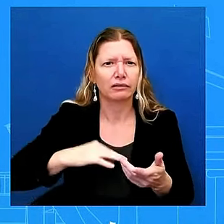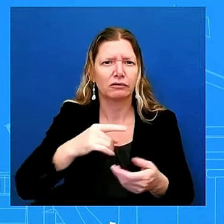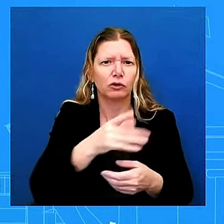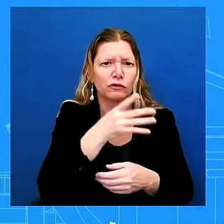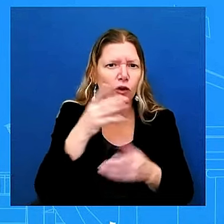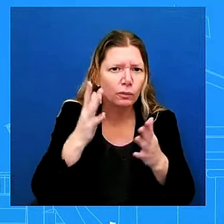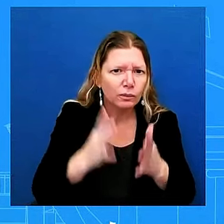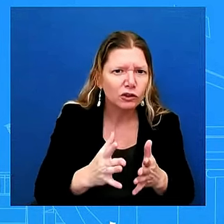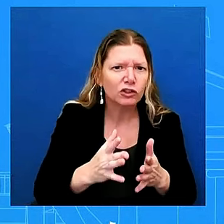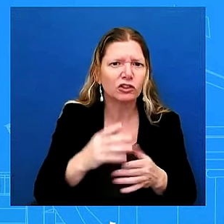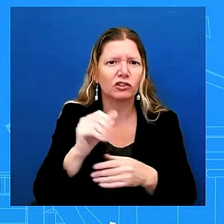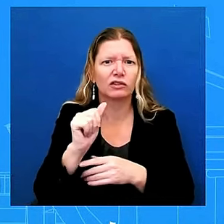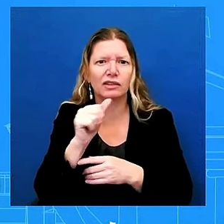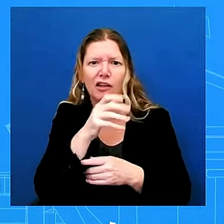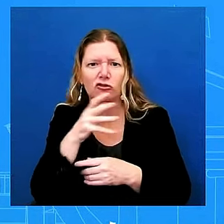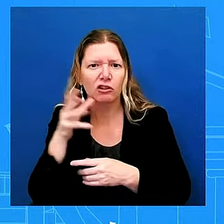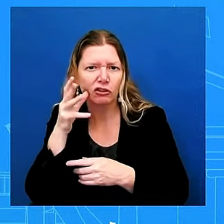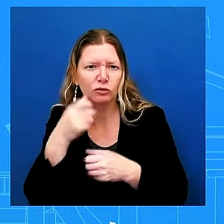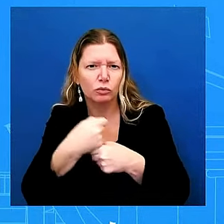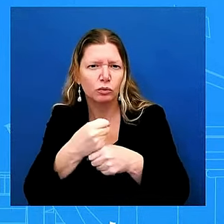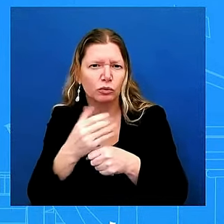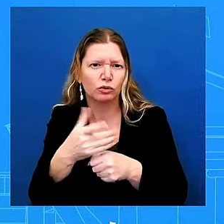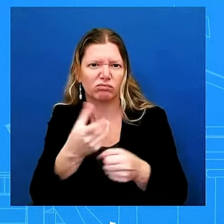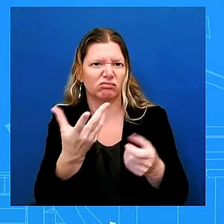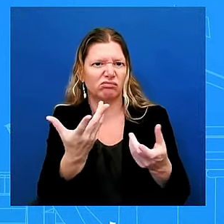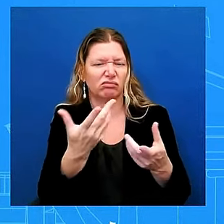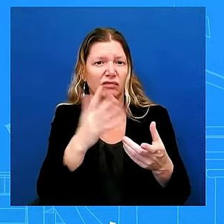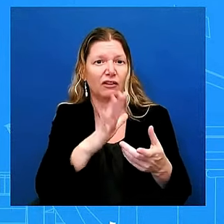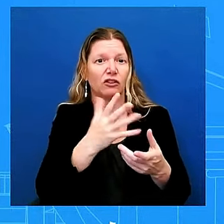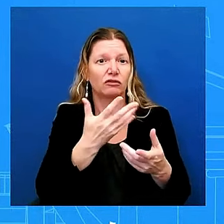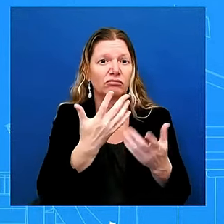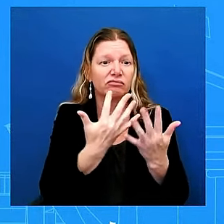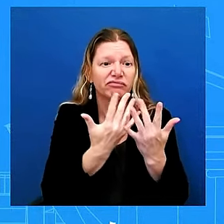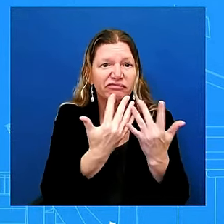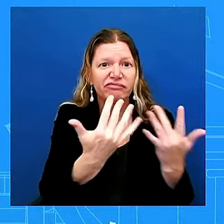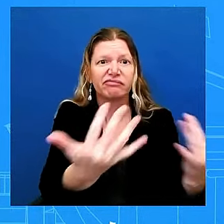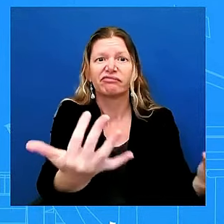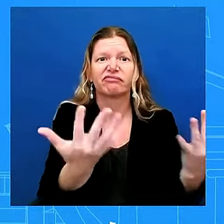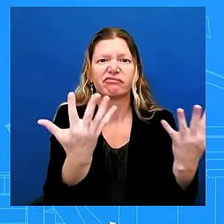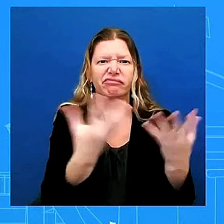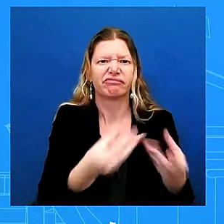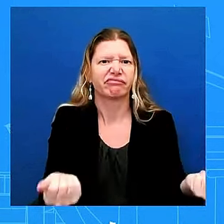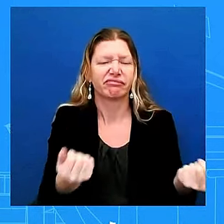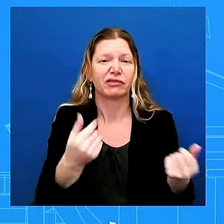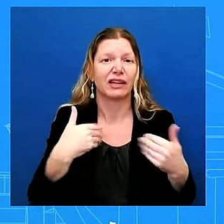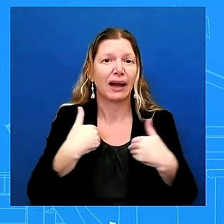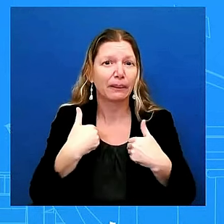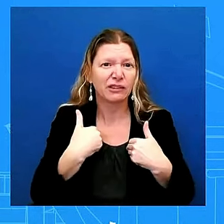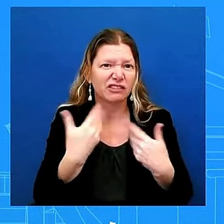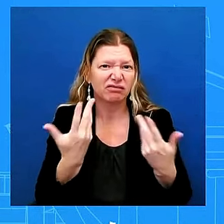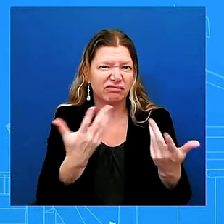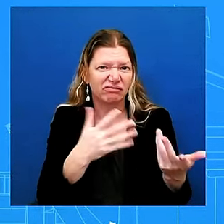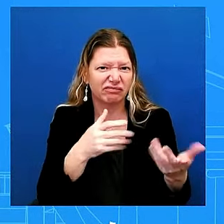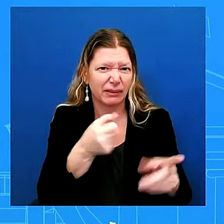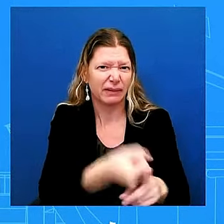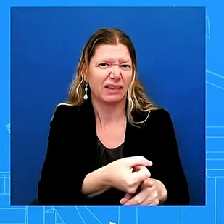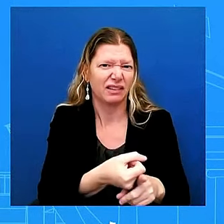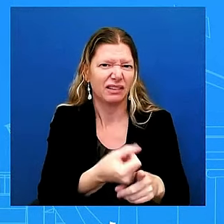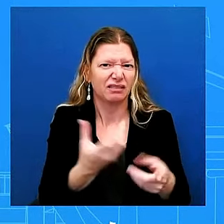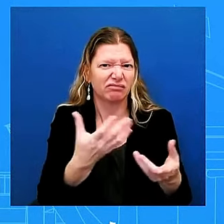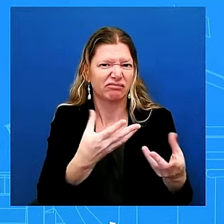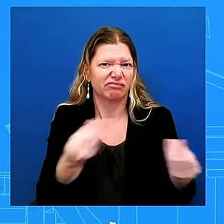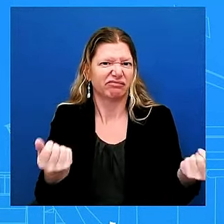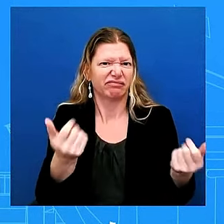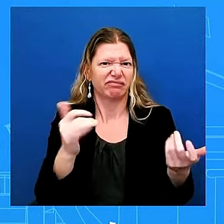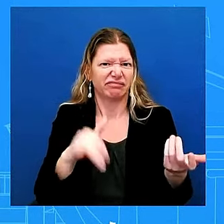of florida and in southern georgia the environmental protection agency has personnel on the ground who are offering technical assistance